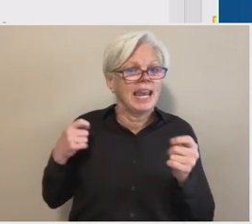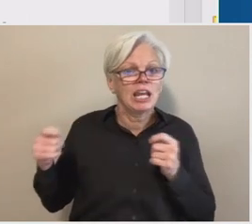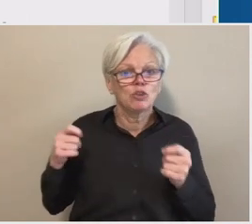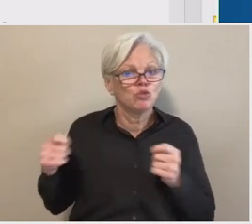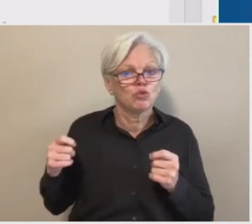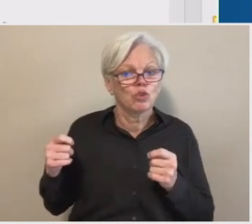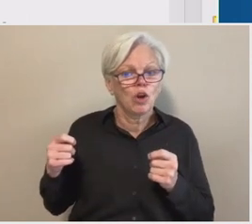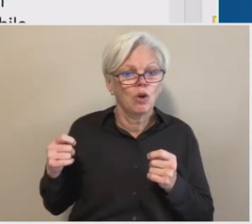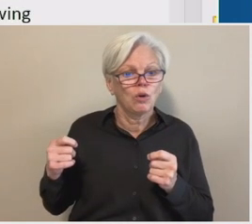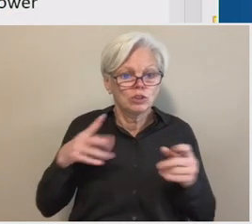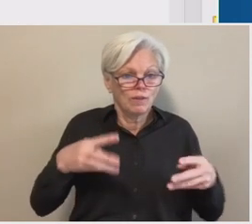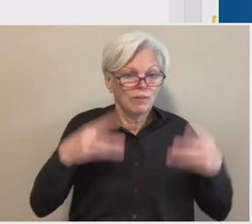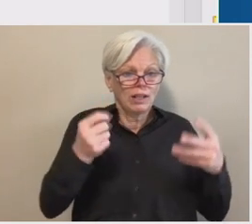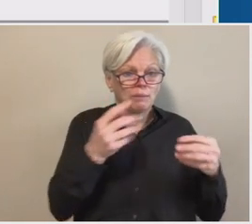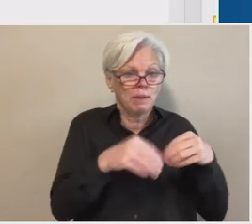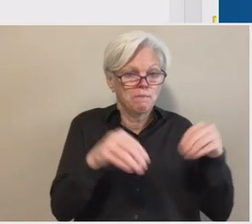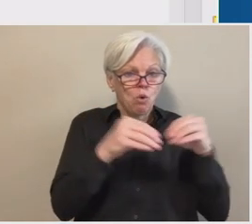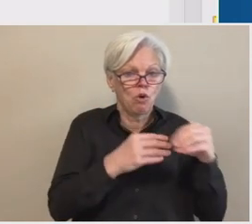scroll down a little bit more, Vanessa.